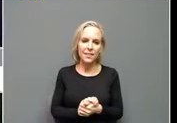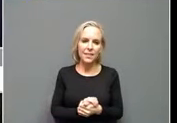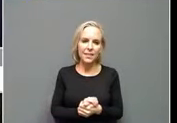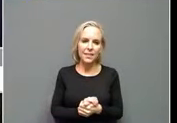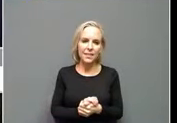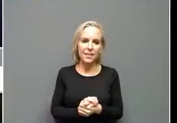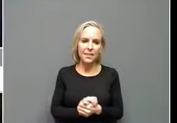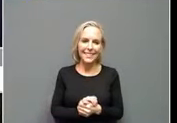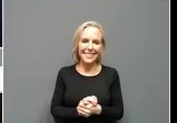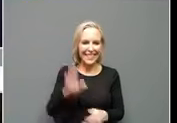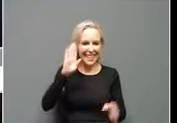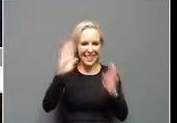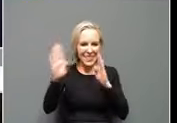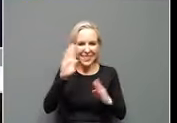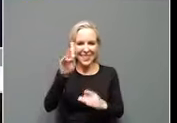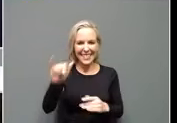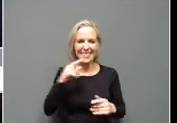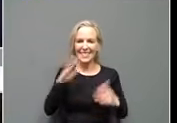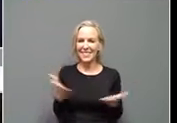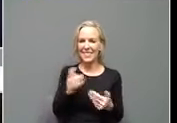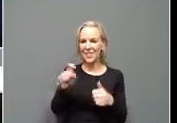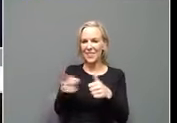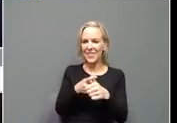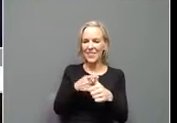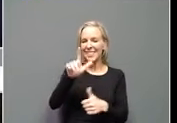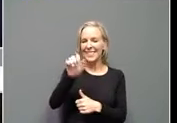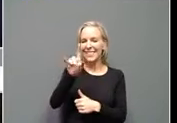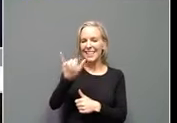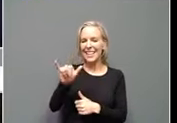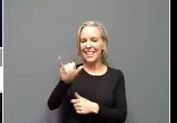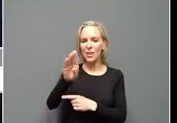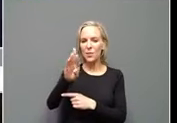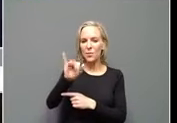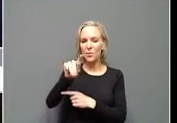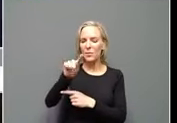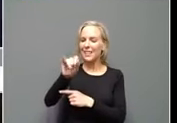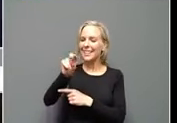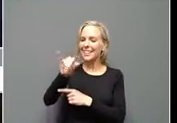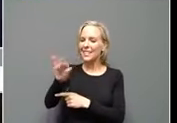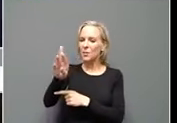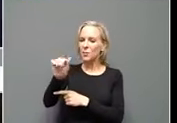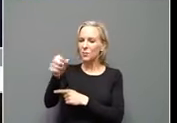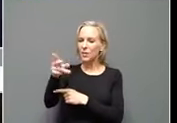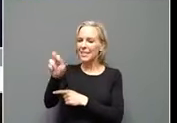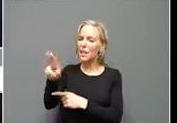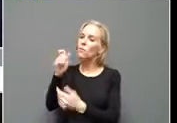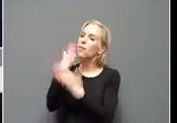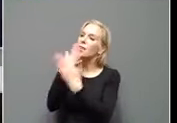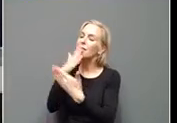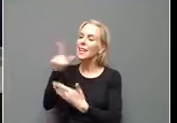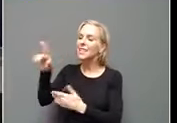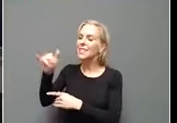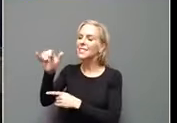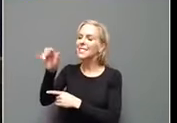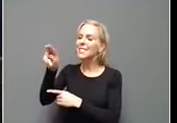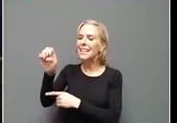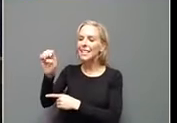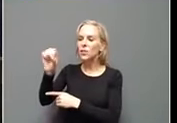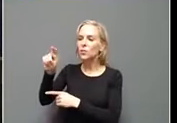Hi, Kentucky. This is First Lady Brittany Bashir. I just want to say thank you again to Jalen Stewart for sharing her vaccine story.